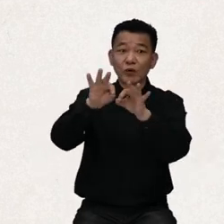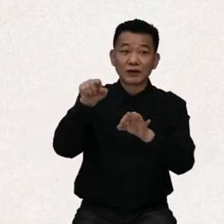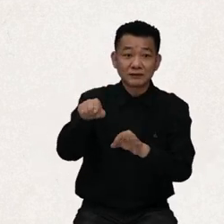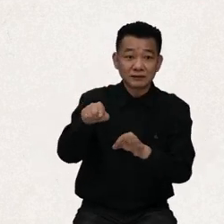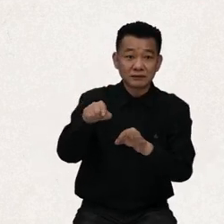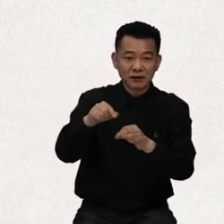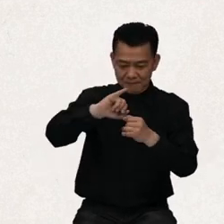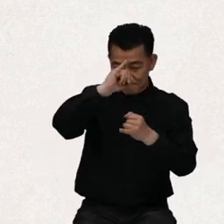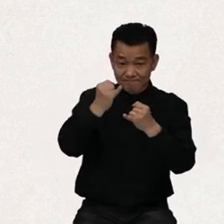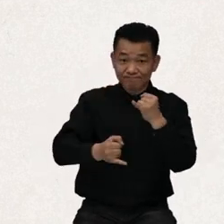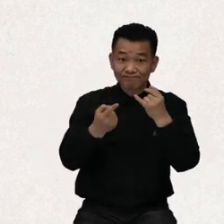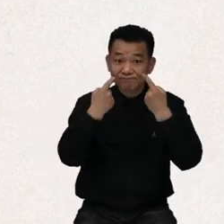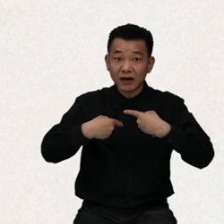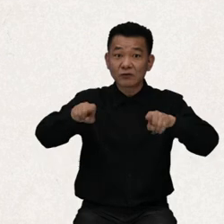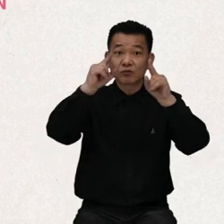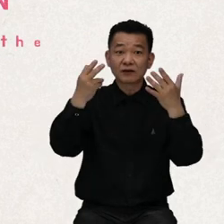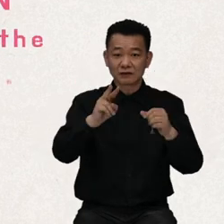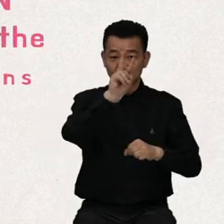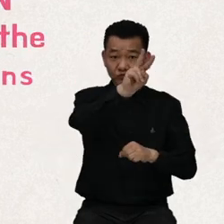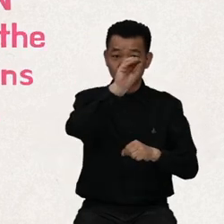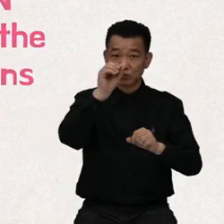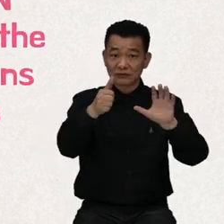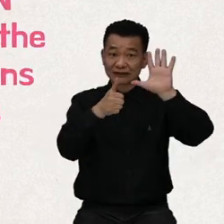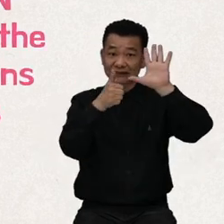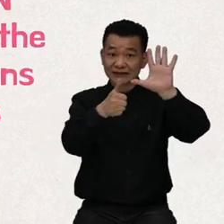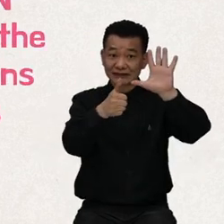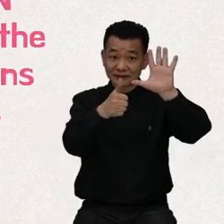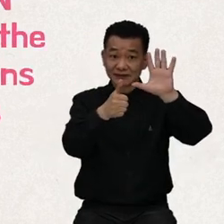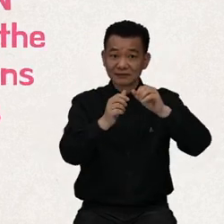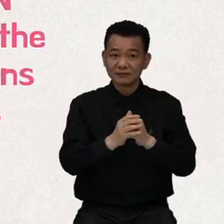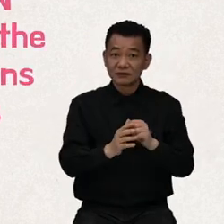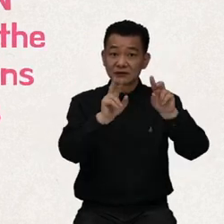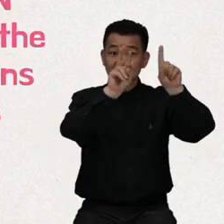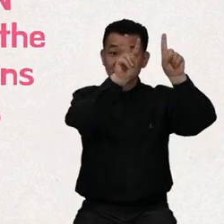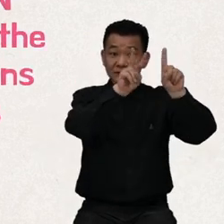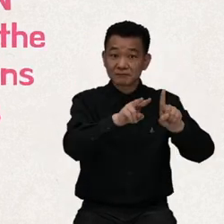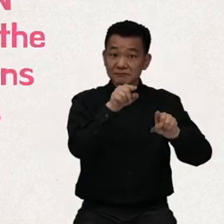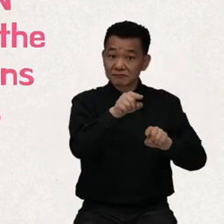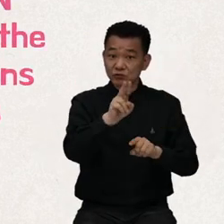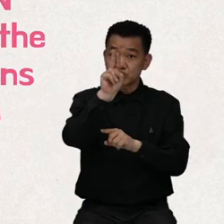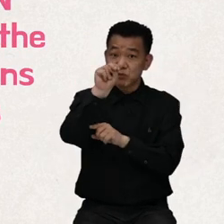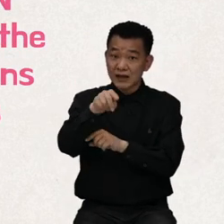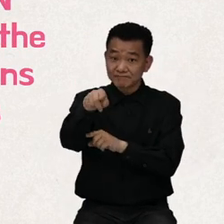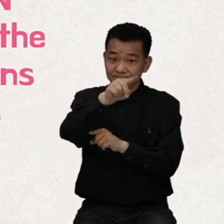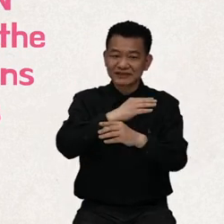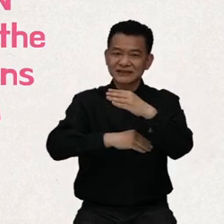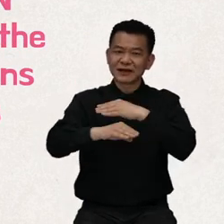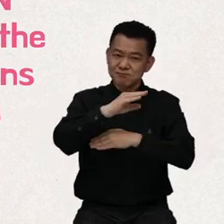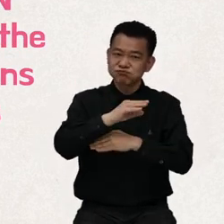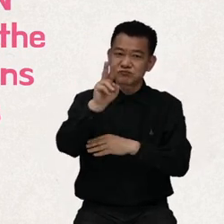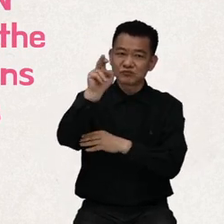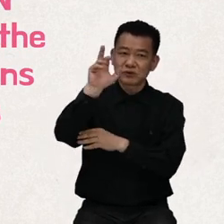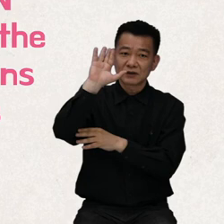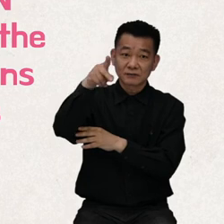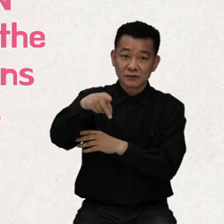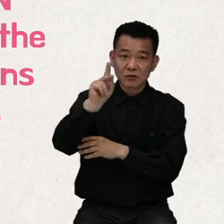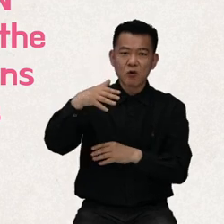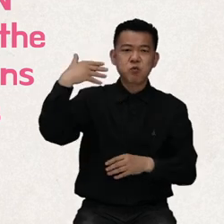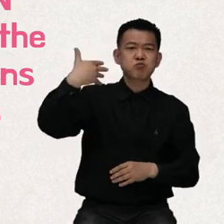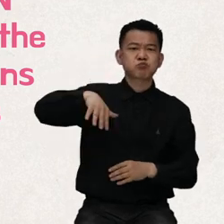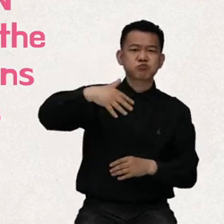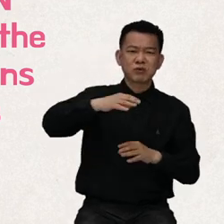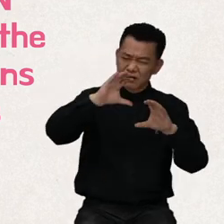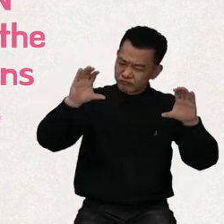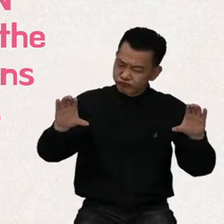And finally, in December 2006, the UN CRPD was adopted. Wow! I didn't